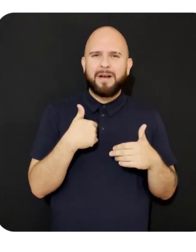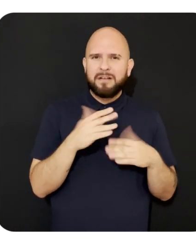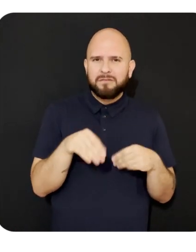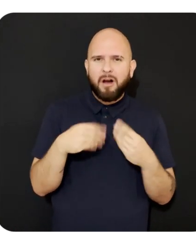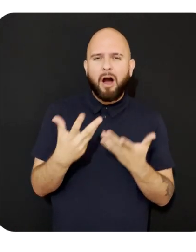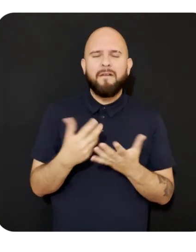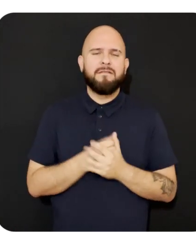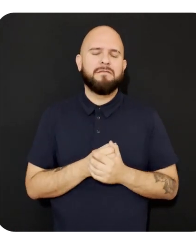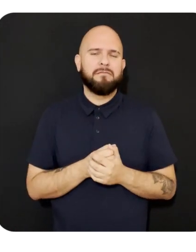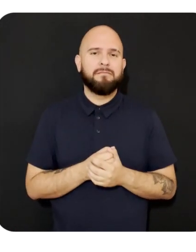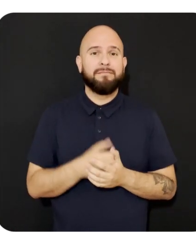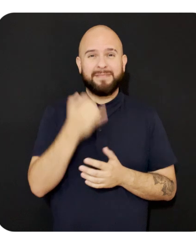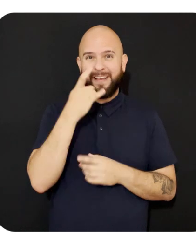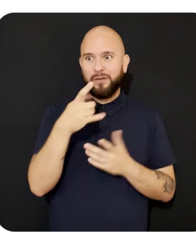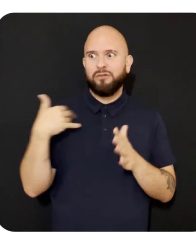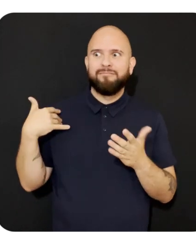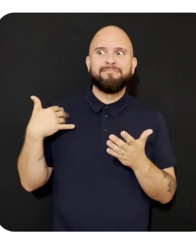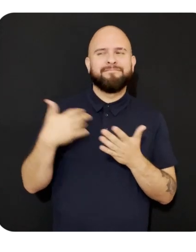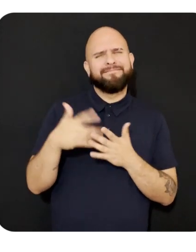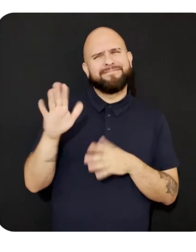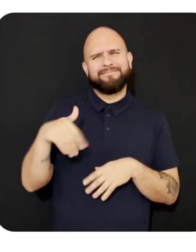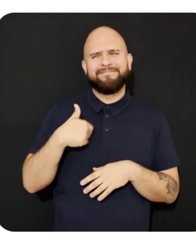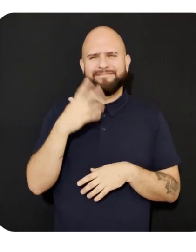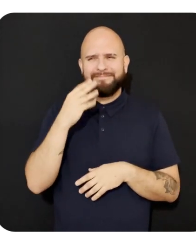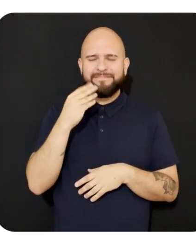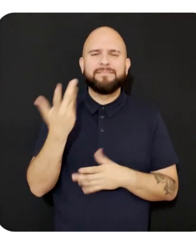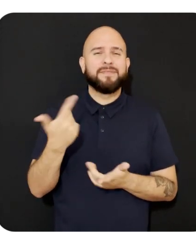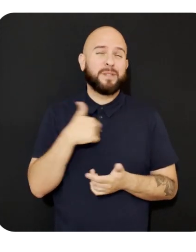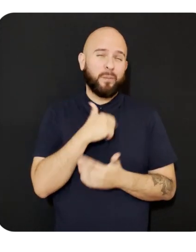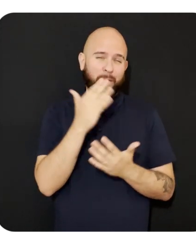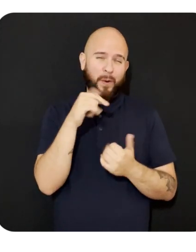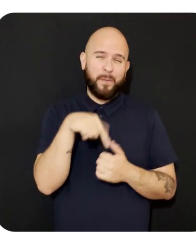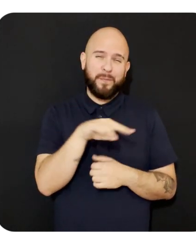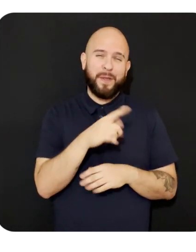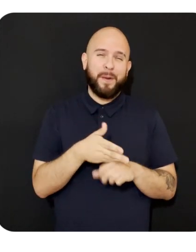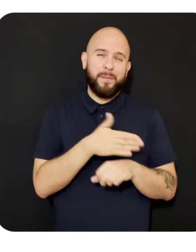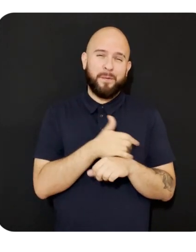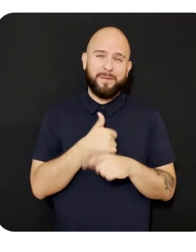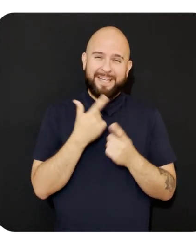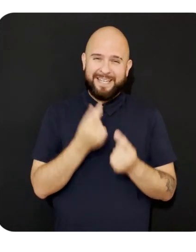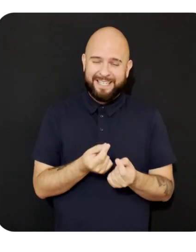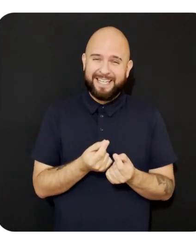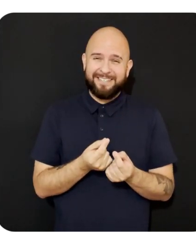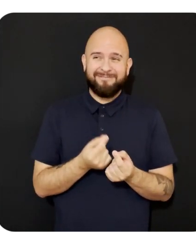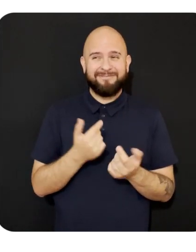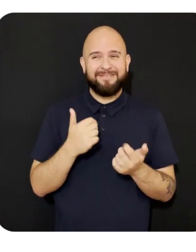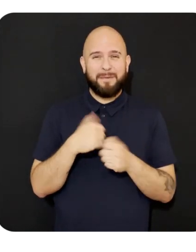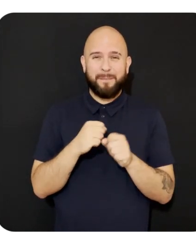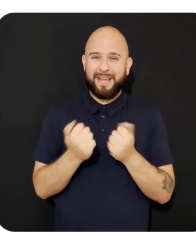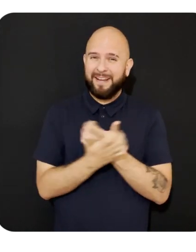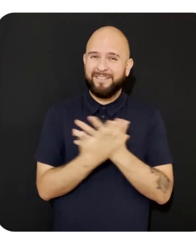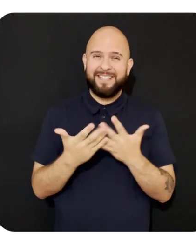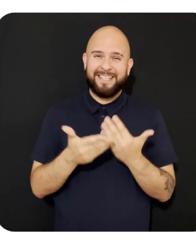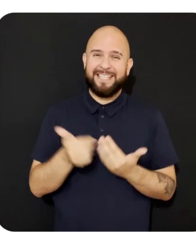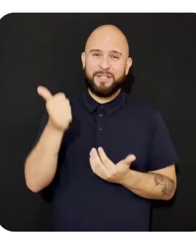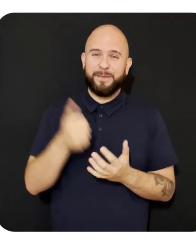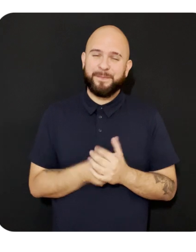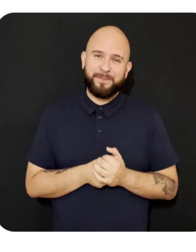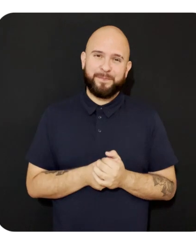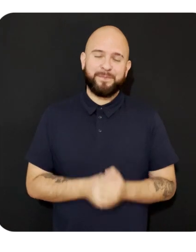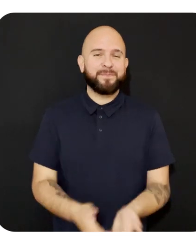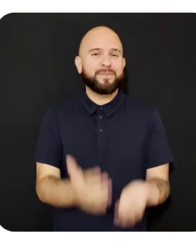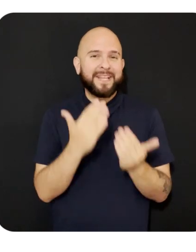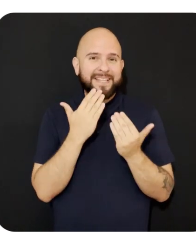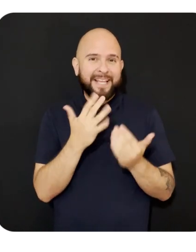And if you've been on our platform for a while, we hope these quality of life improvements just make everything easier. Thank